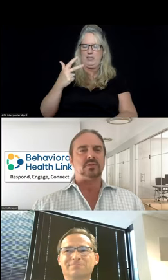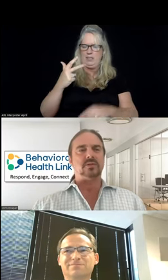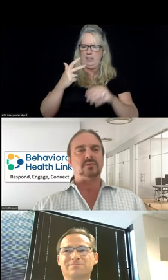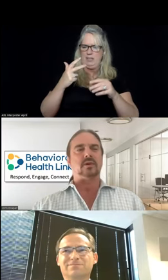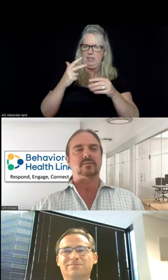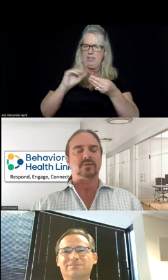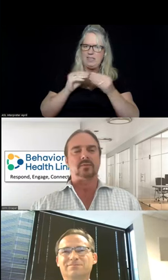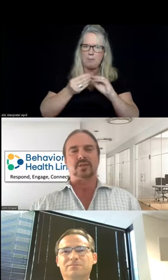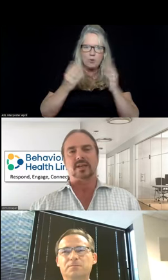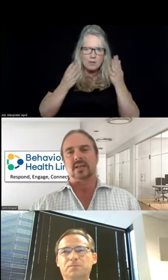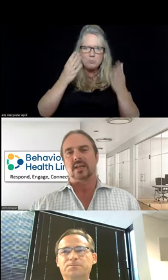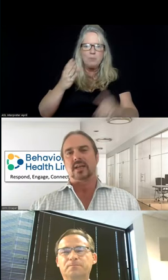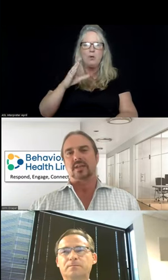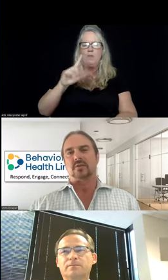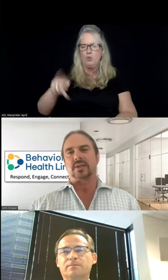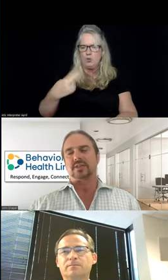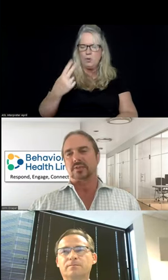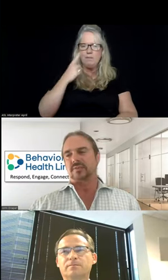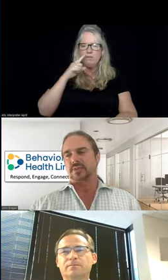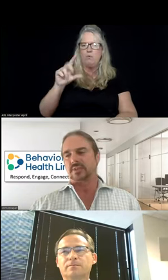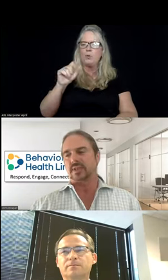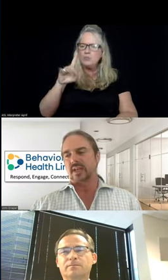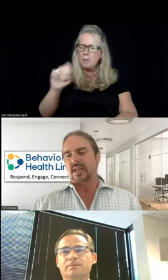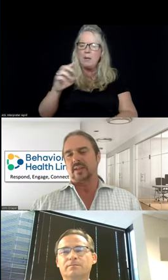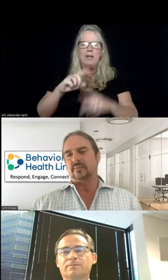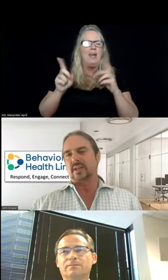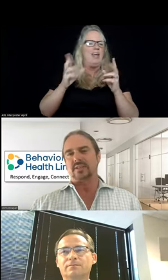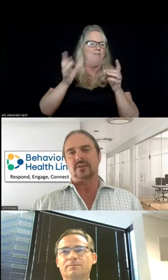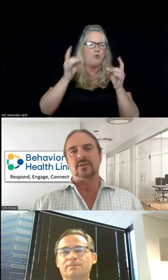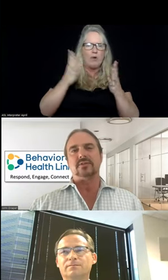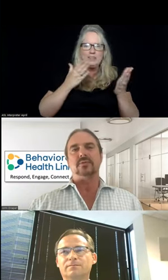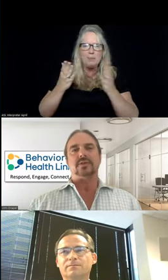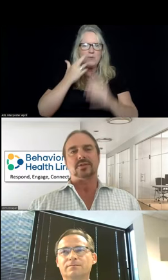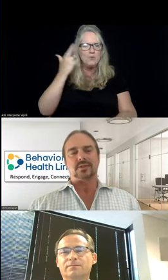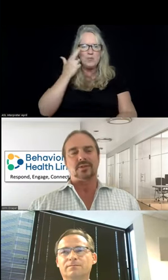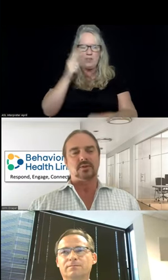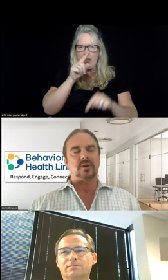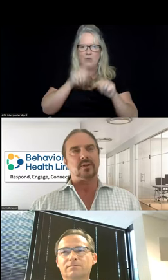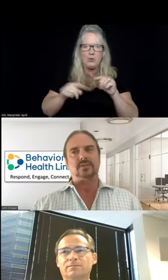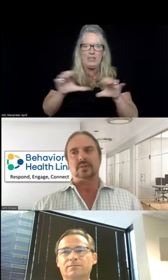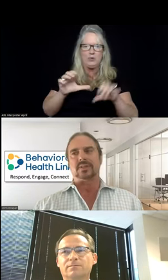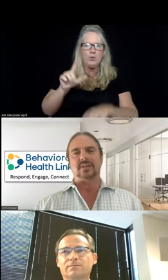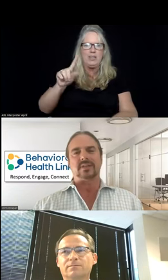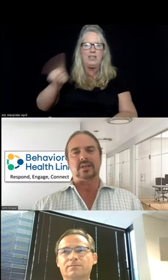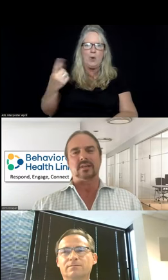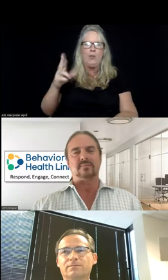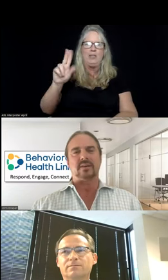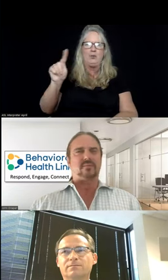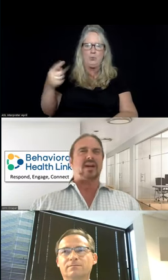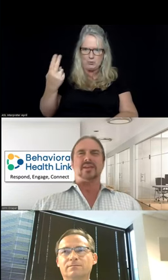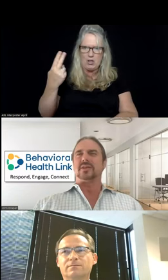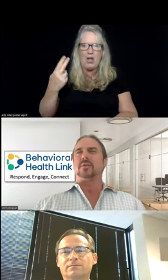proposed in Utah for suicide and crisis services. And they realized they couldn't do it just in Utah. So he said,